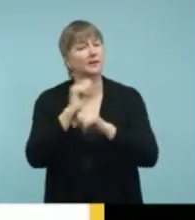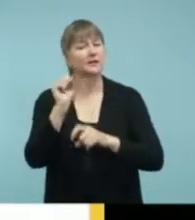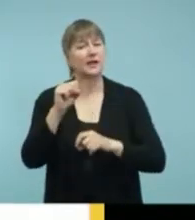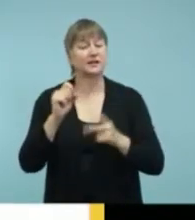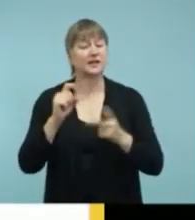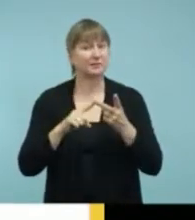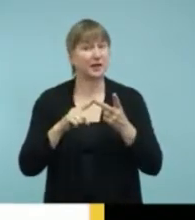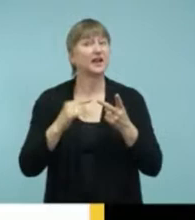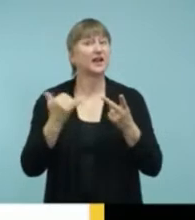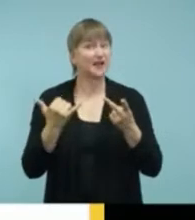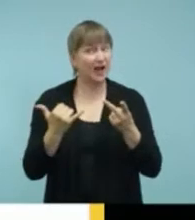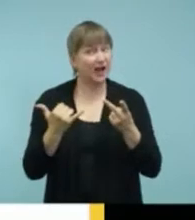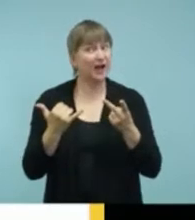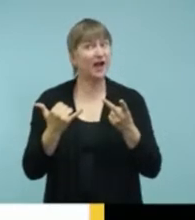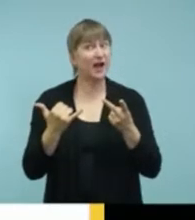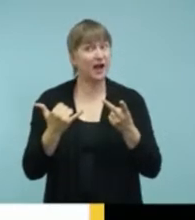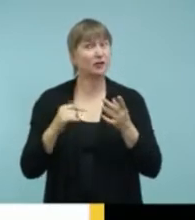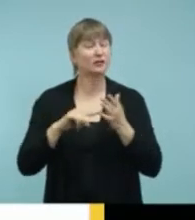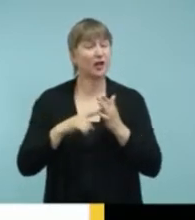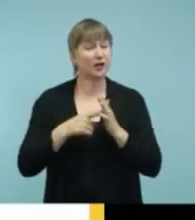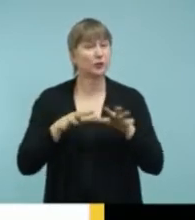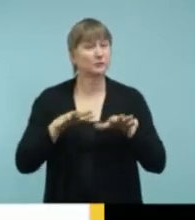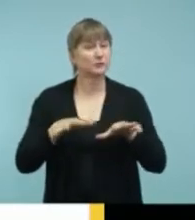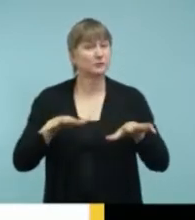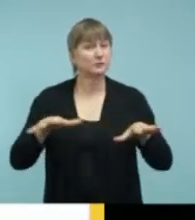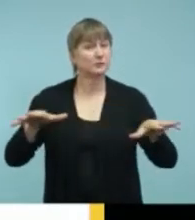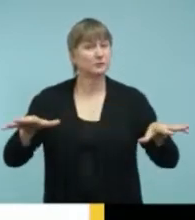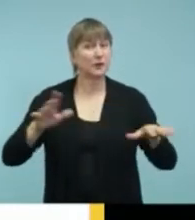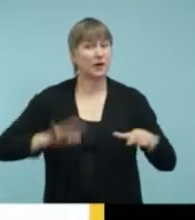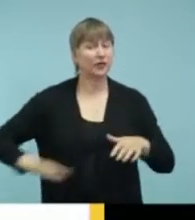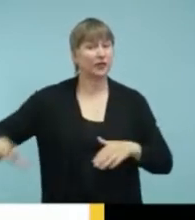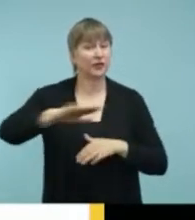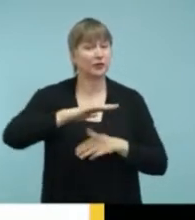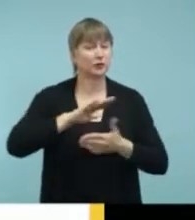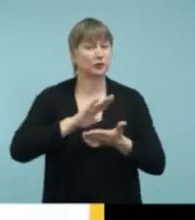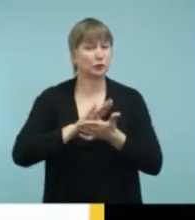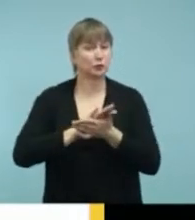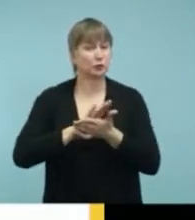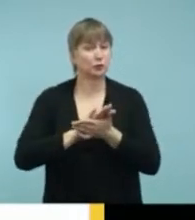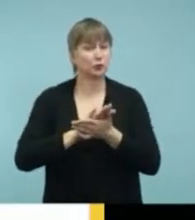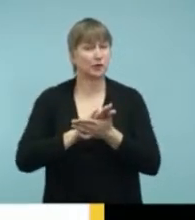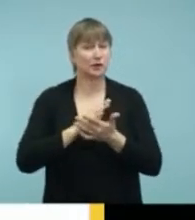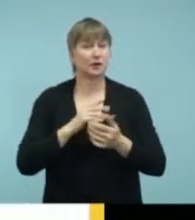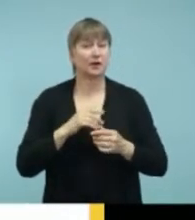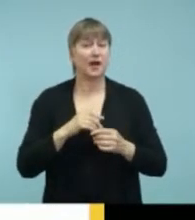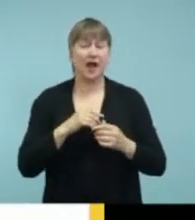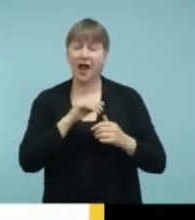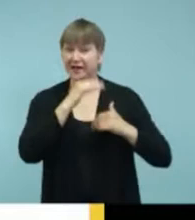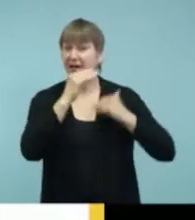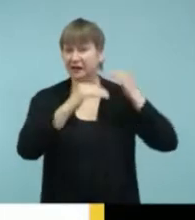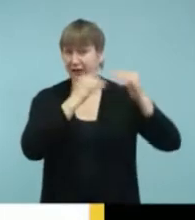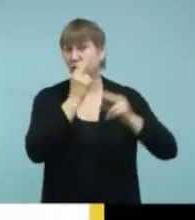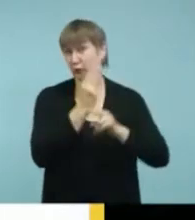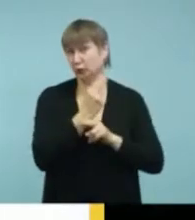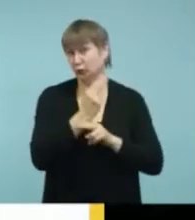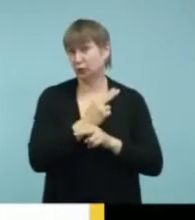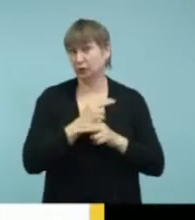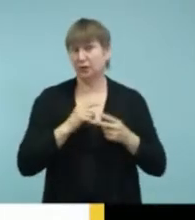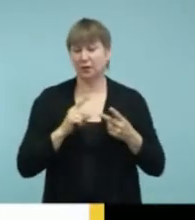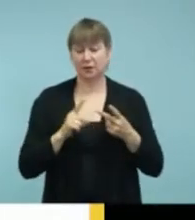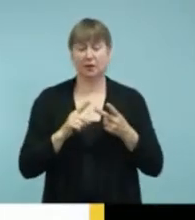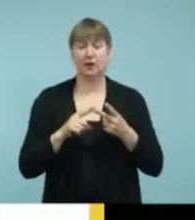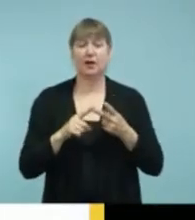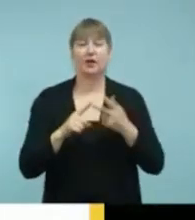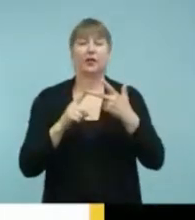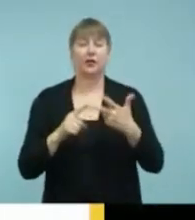most right now in the schools and amongst my adult peers. And the third way is what